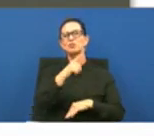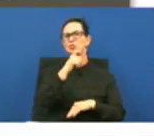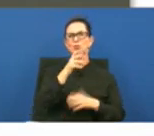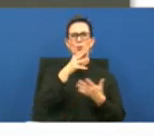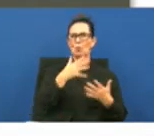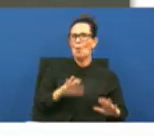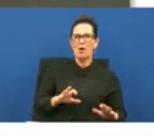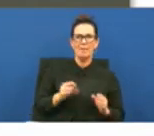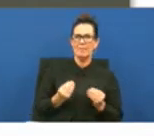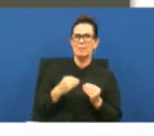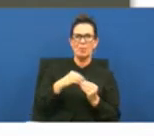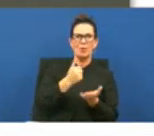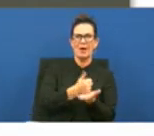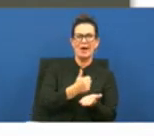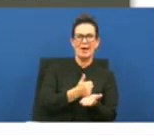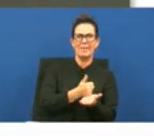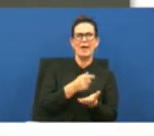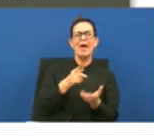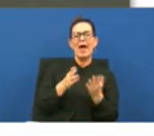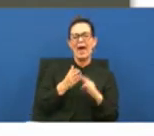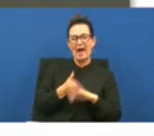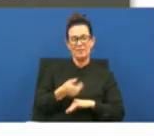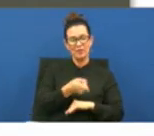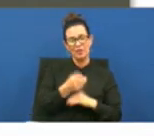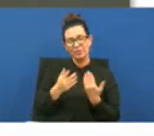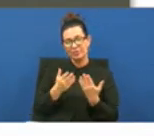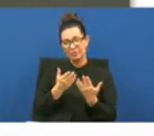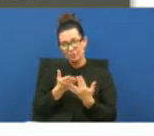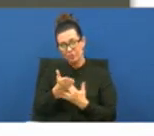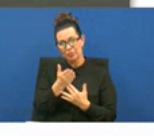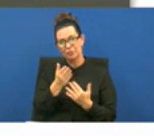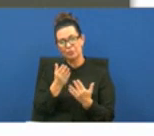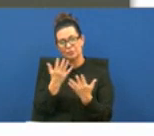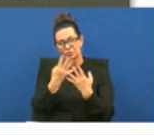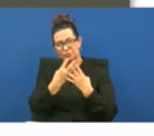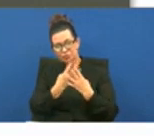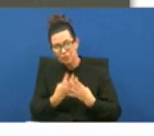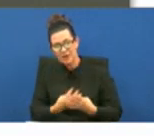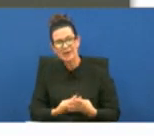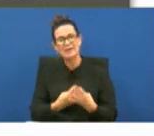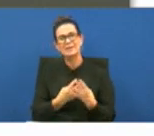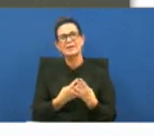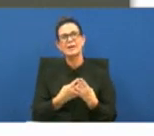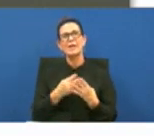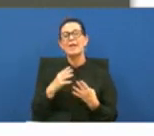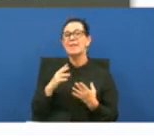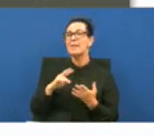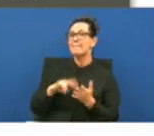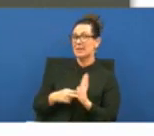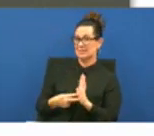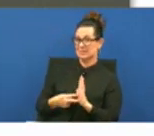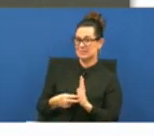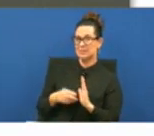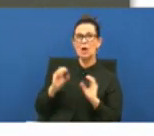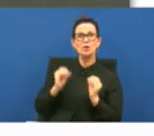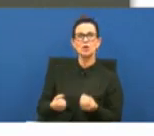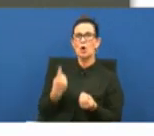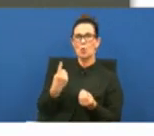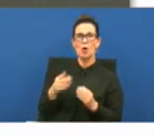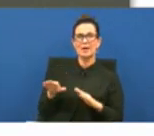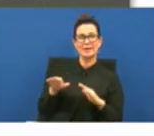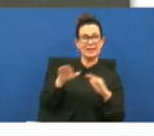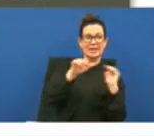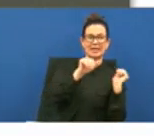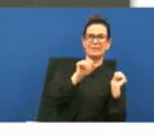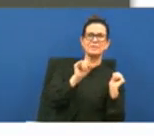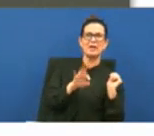further treatment after they had gone through a safety screener so what i mean by that is nobody's leaving the facility if they're not safe